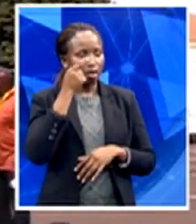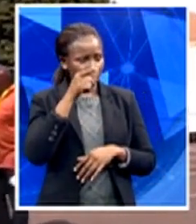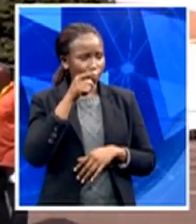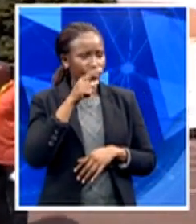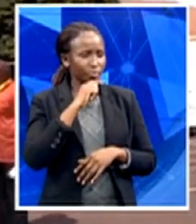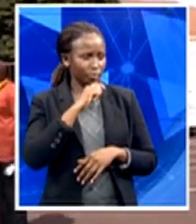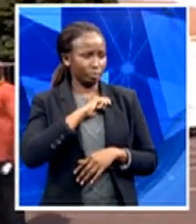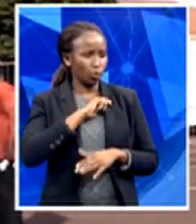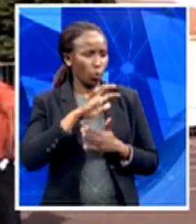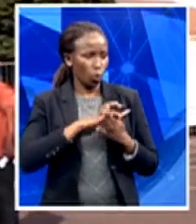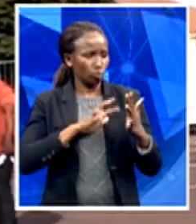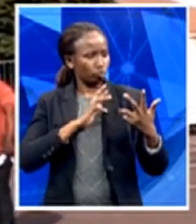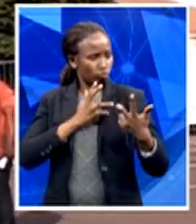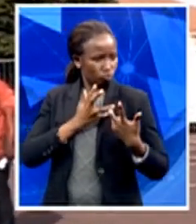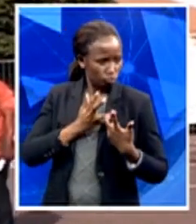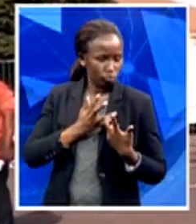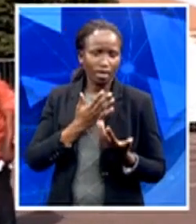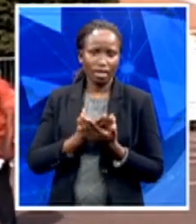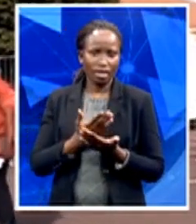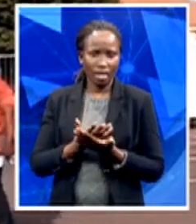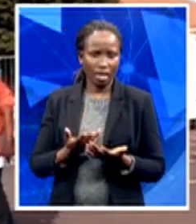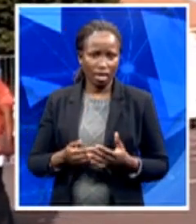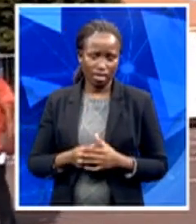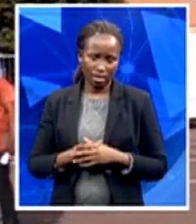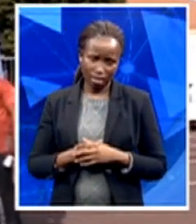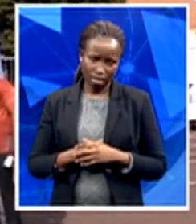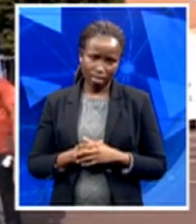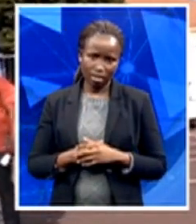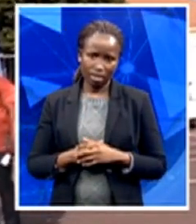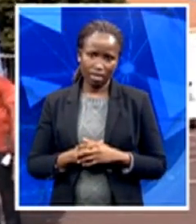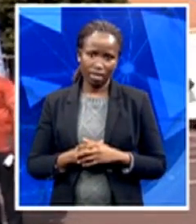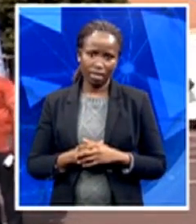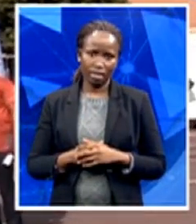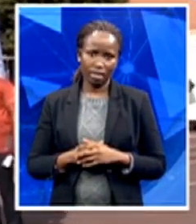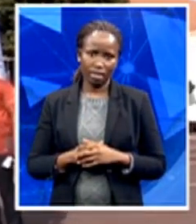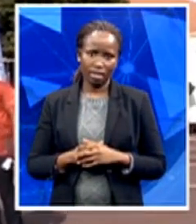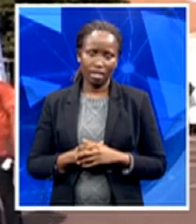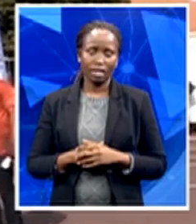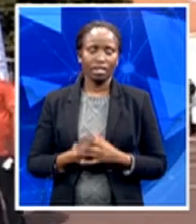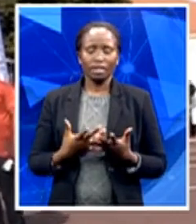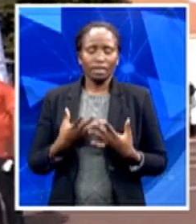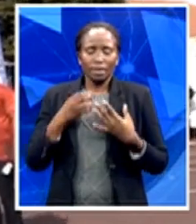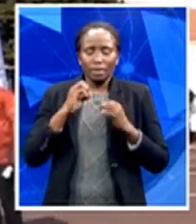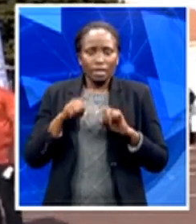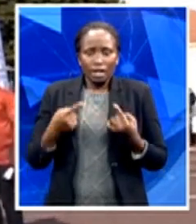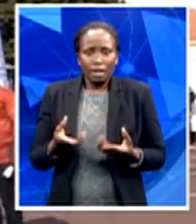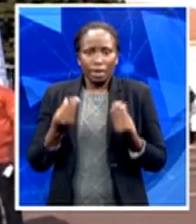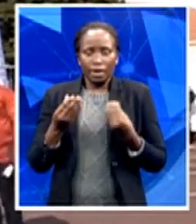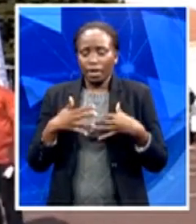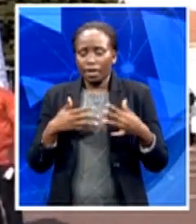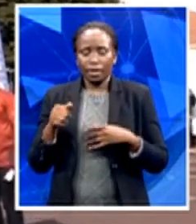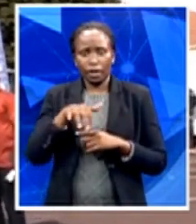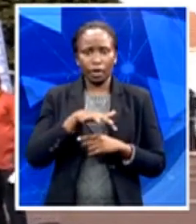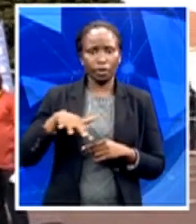There would never be a situation in any capitalist mode of production system